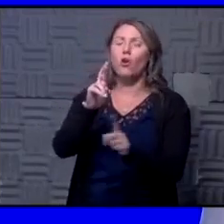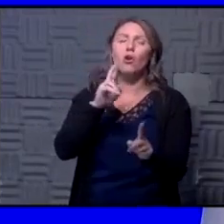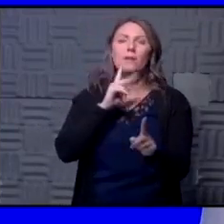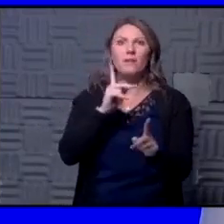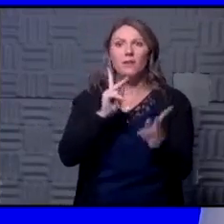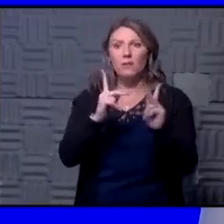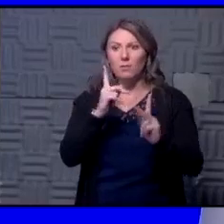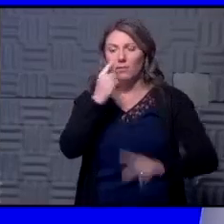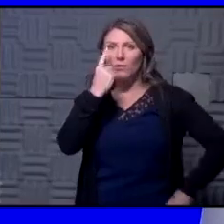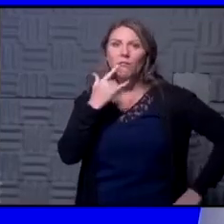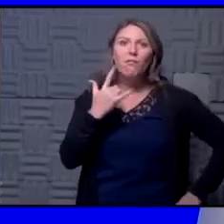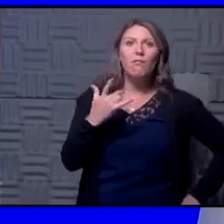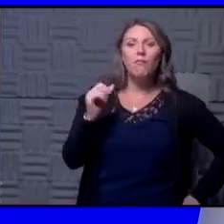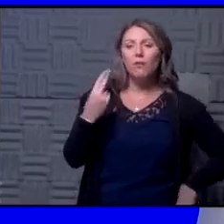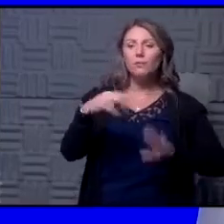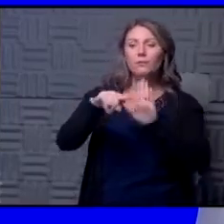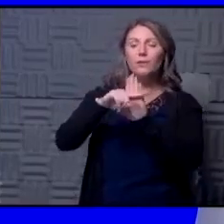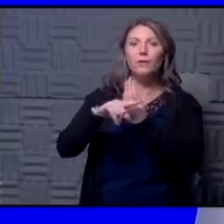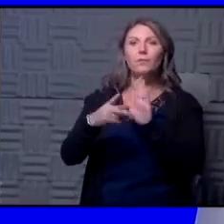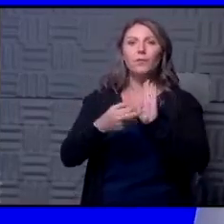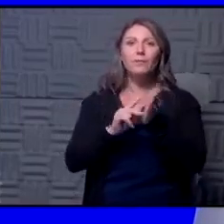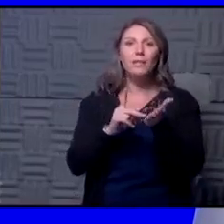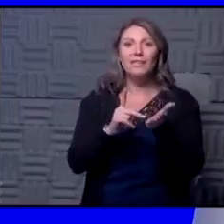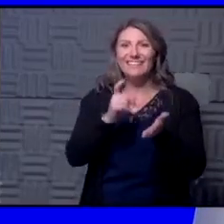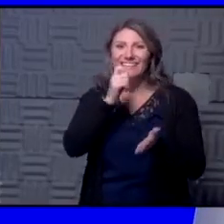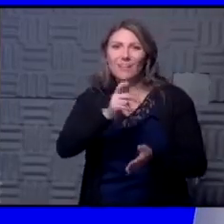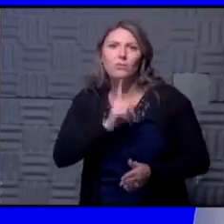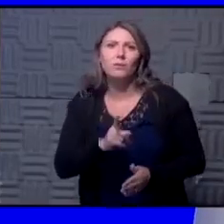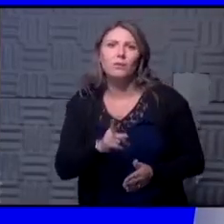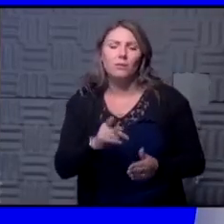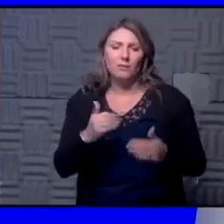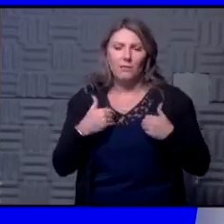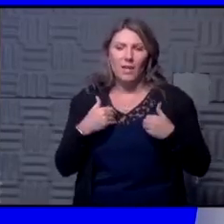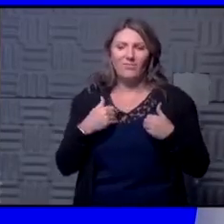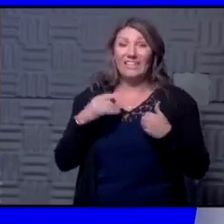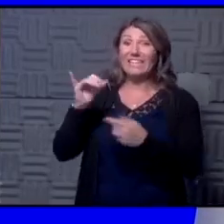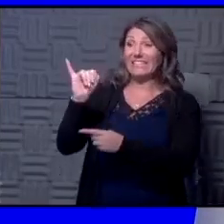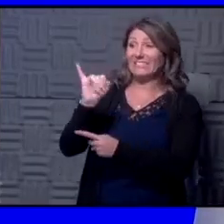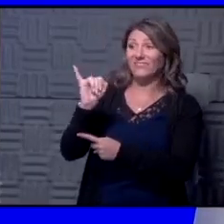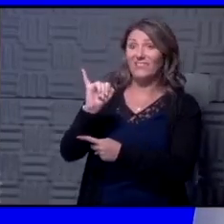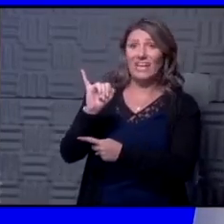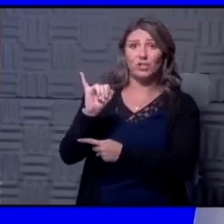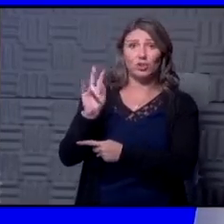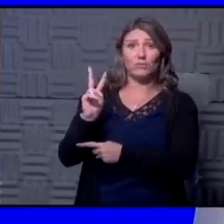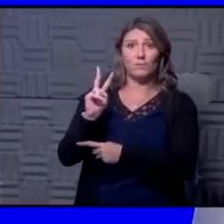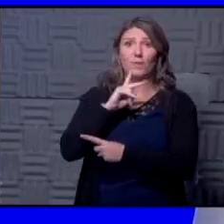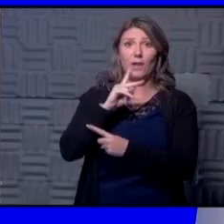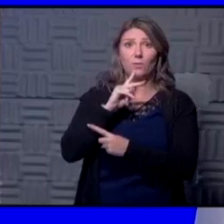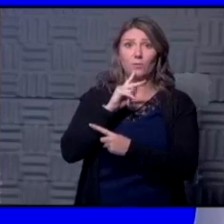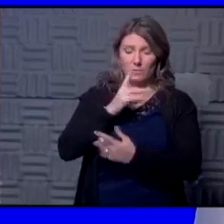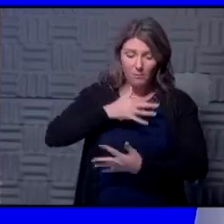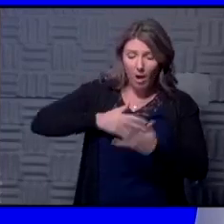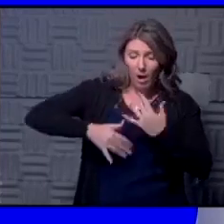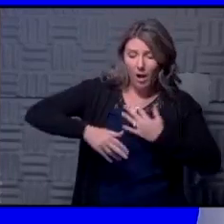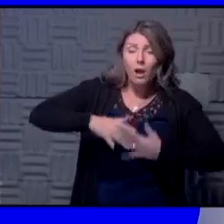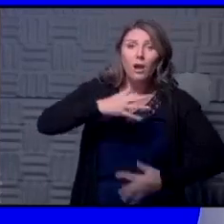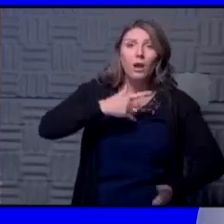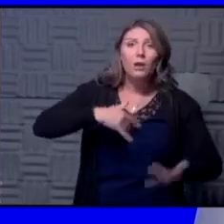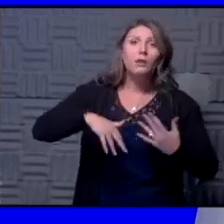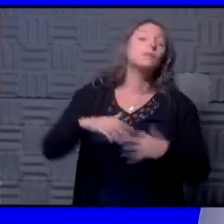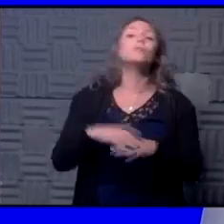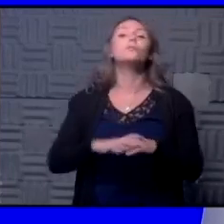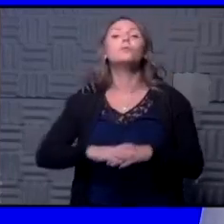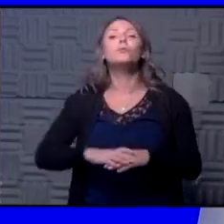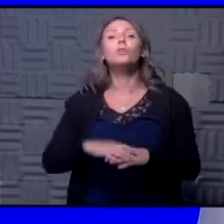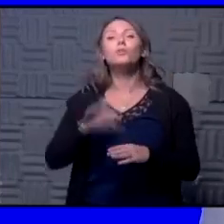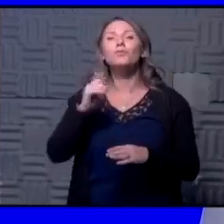think well if it's if it's negative then that means you aren't really having infectious virus concentration or viral load anyway so